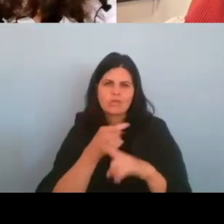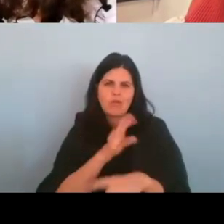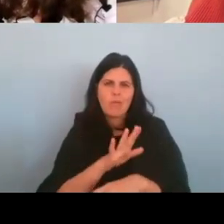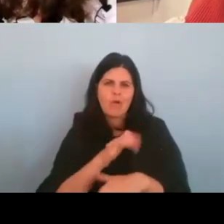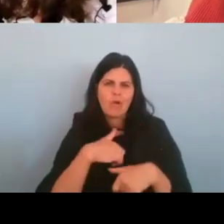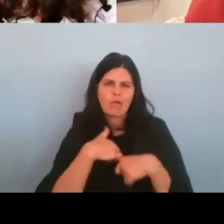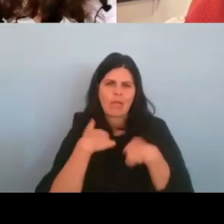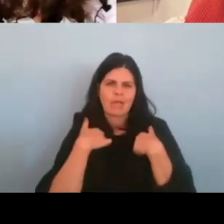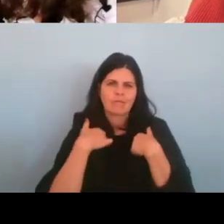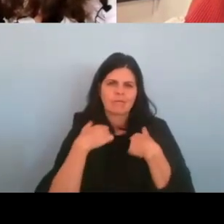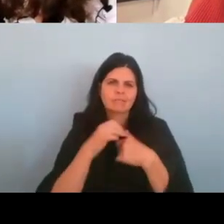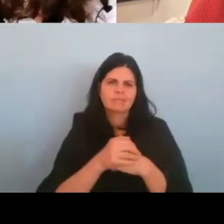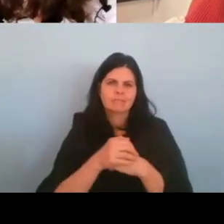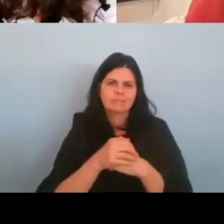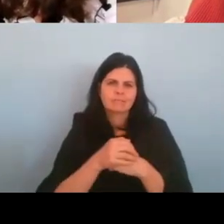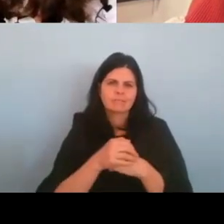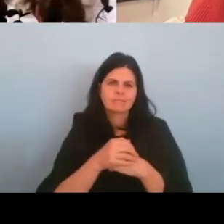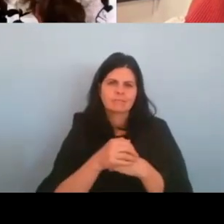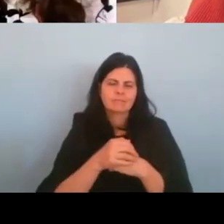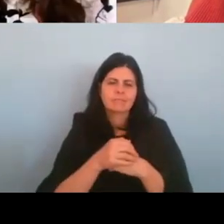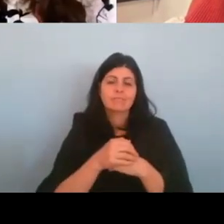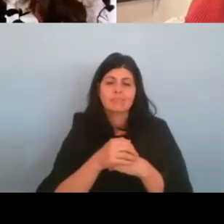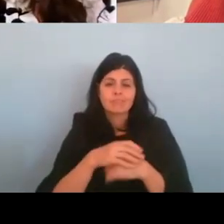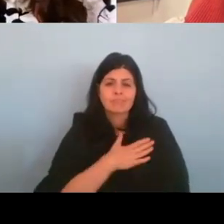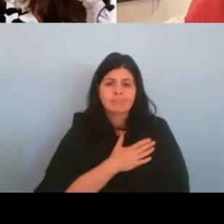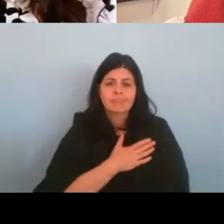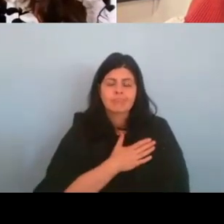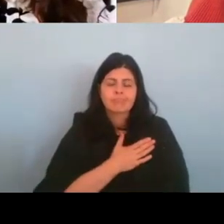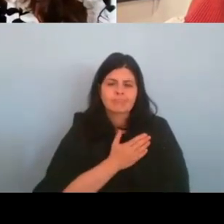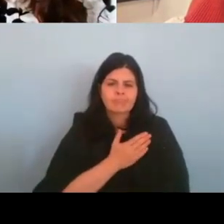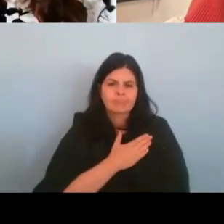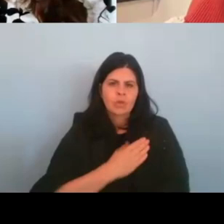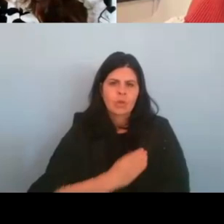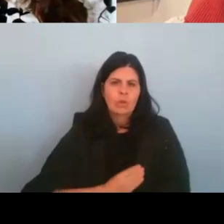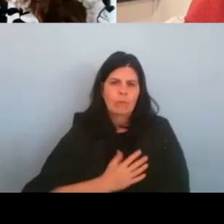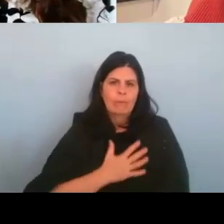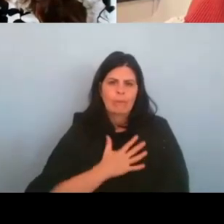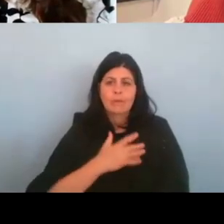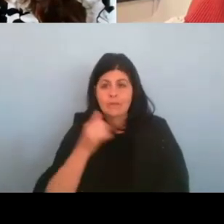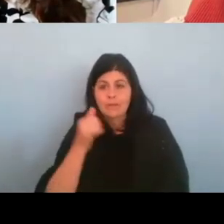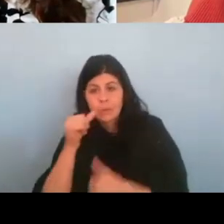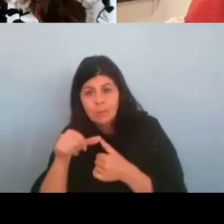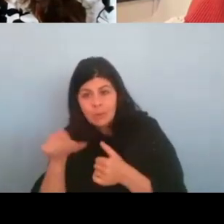Um, and it was very moving. And do you remember what you did?